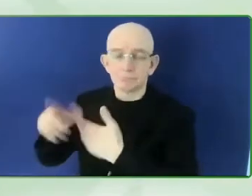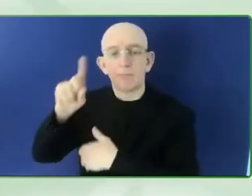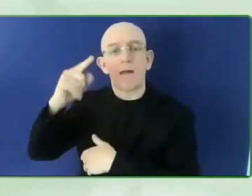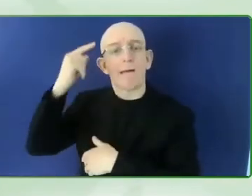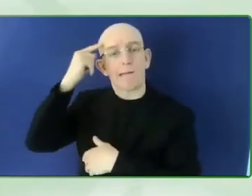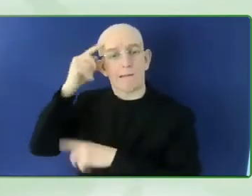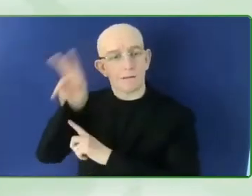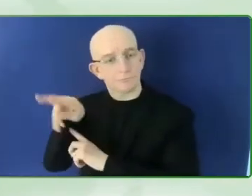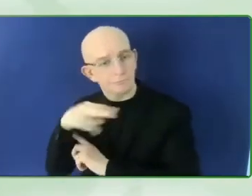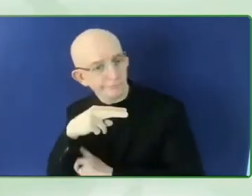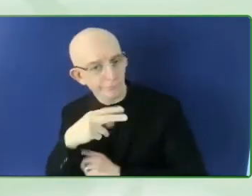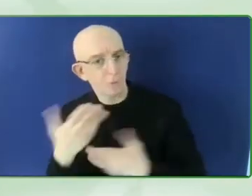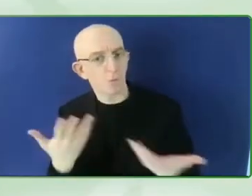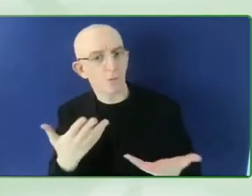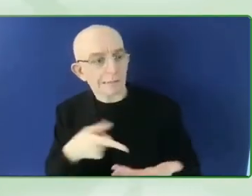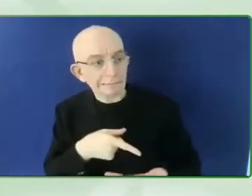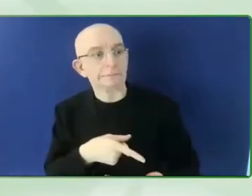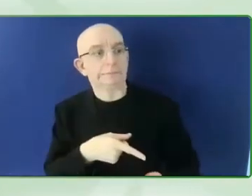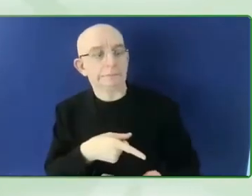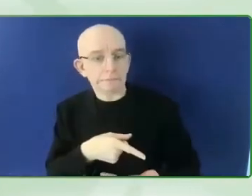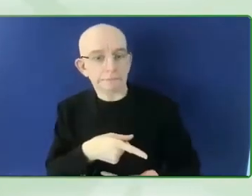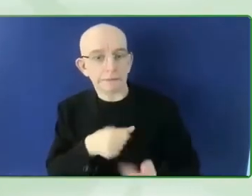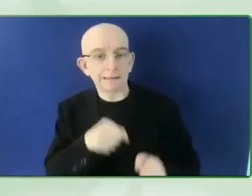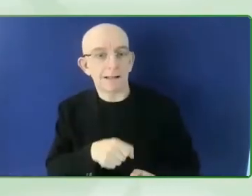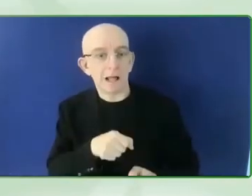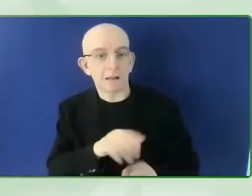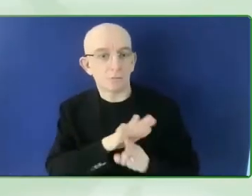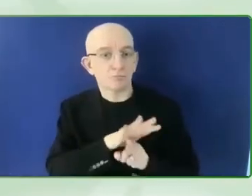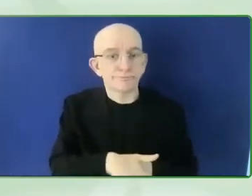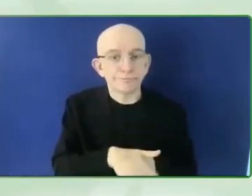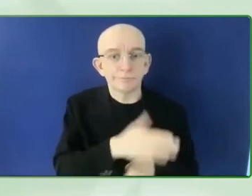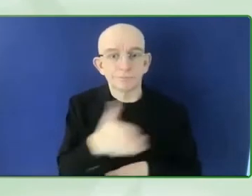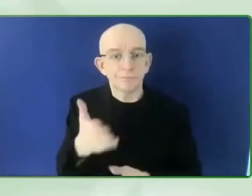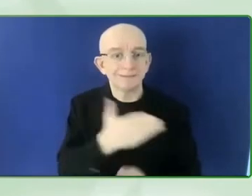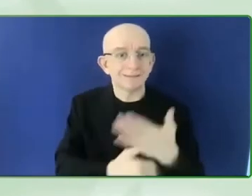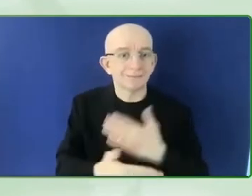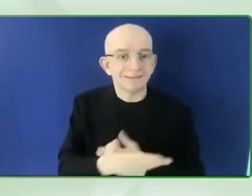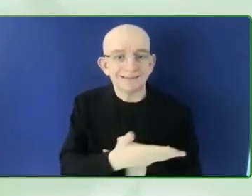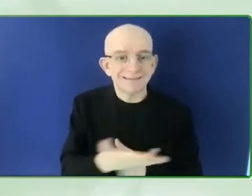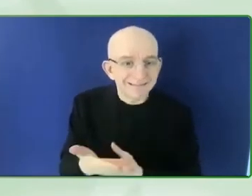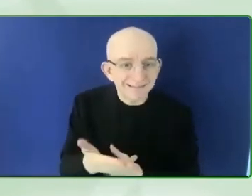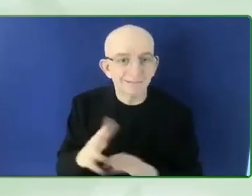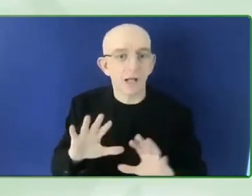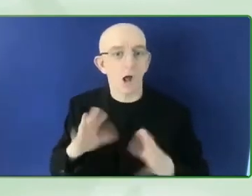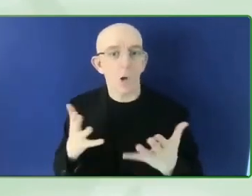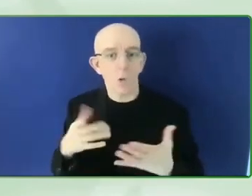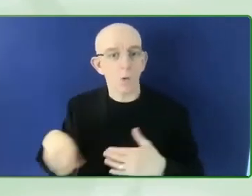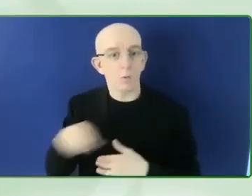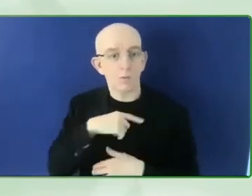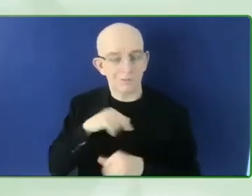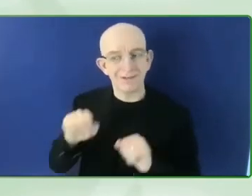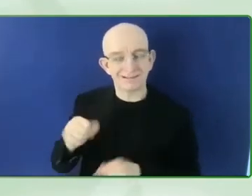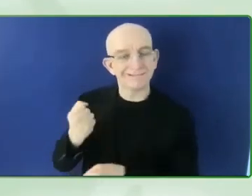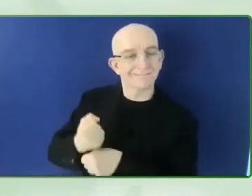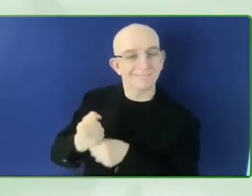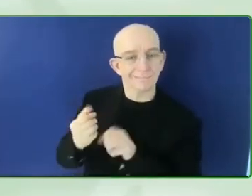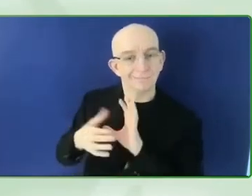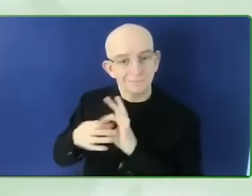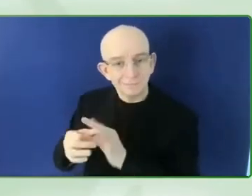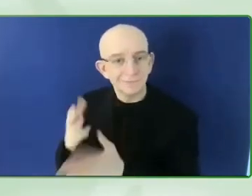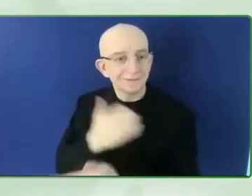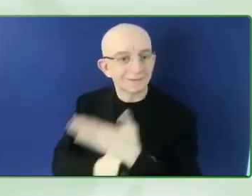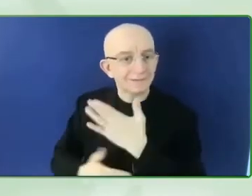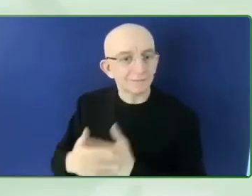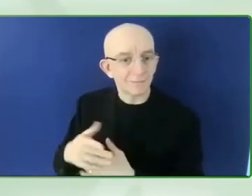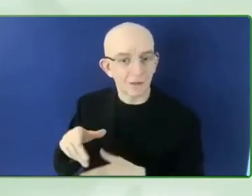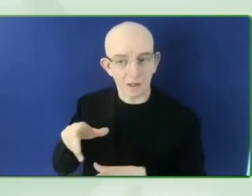And so we seek partners and fellow advocates who want to join us in this work, we would ask others thinking about these topics, but perhaps